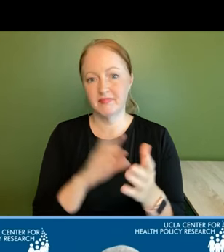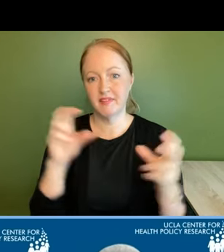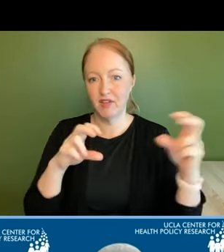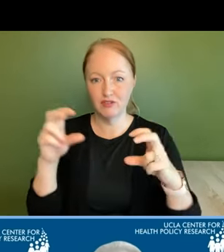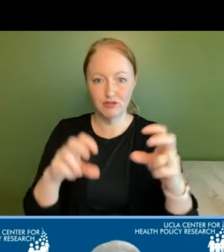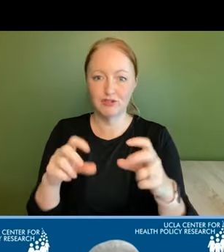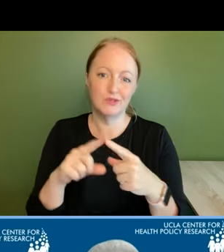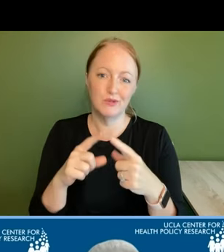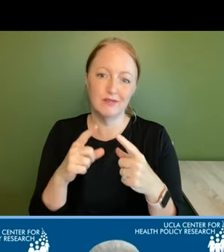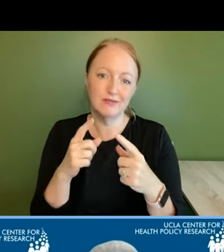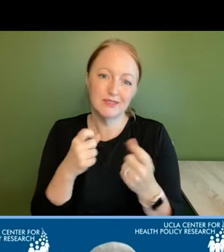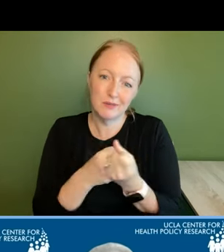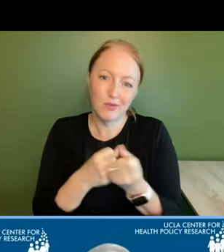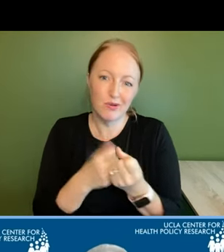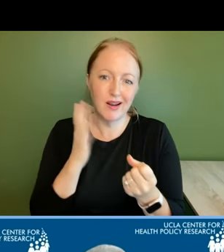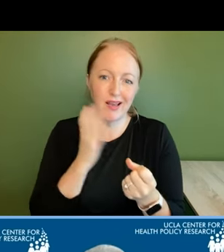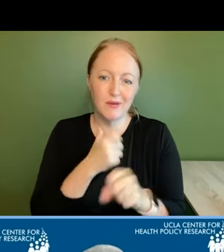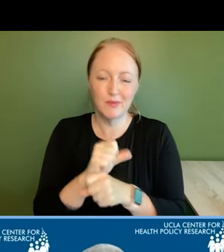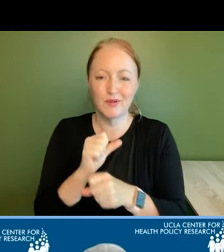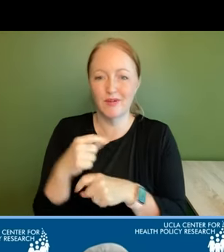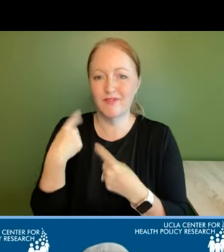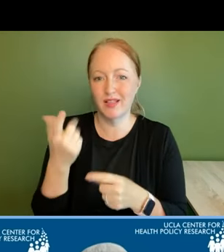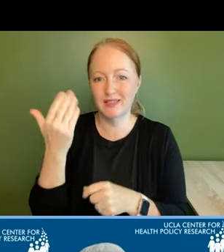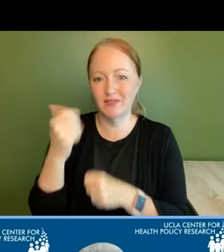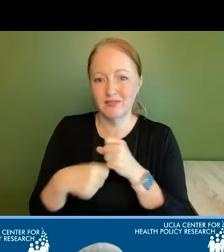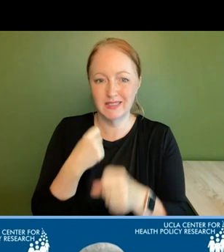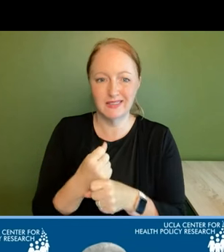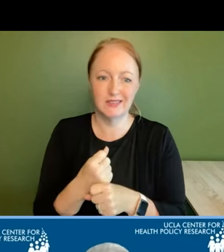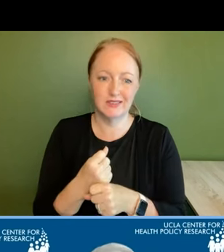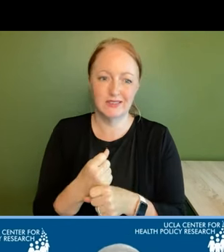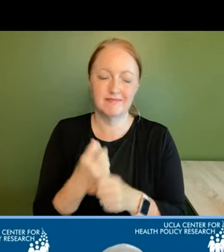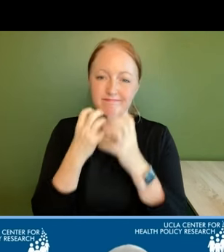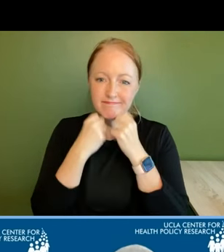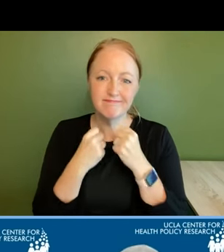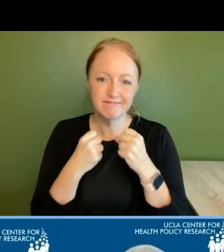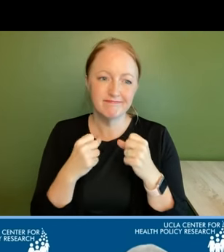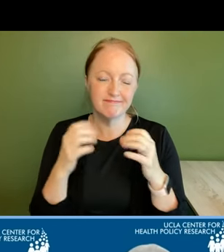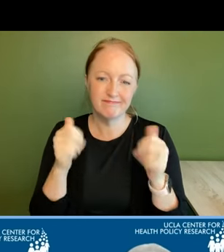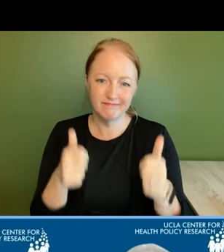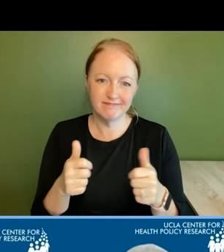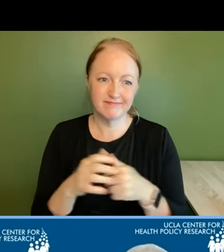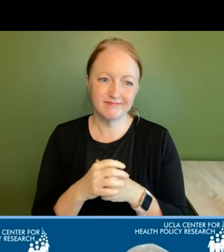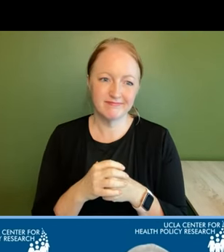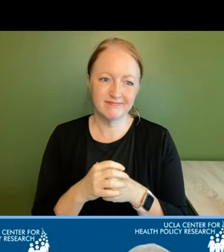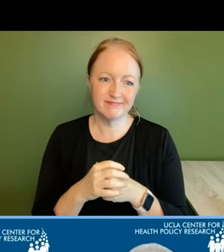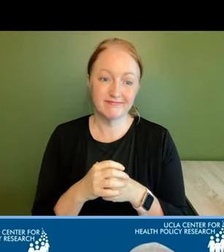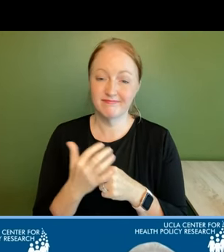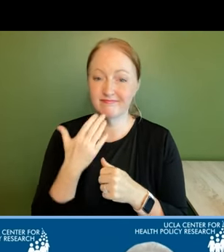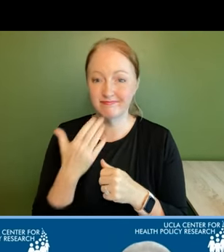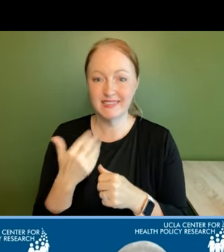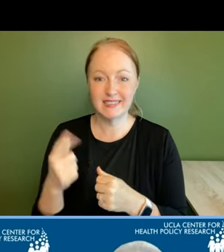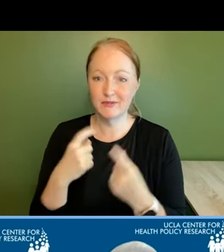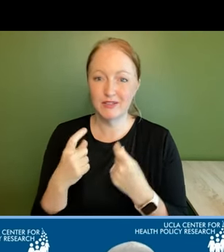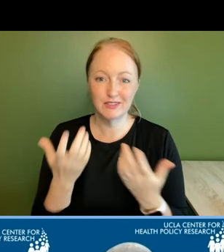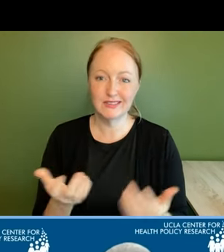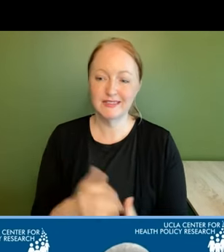who have so generously supported this work over the past 15 years or so next slide please and thank you very